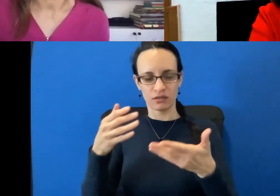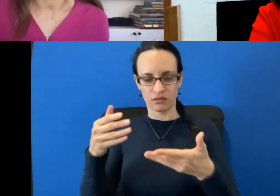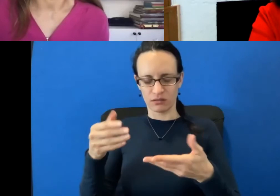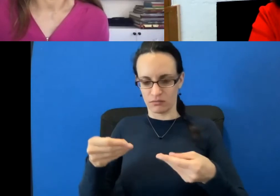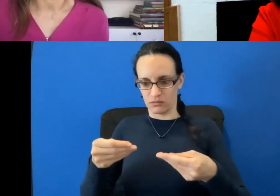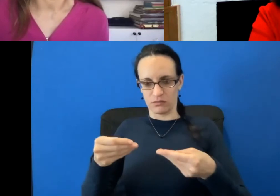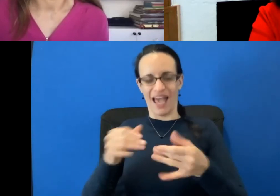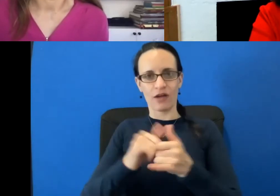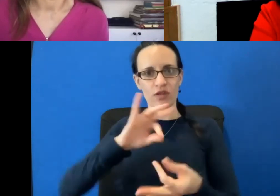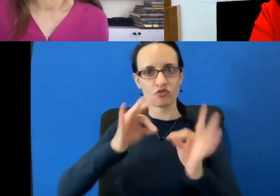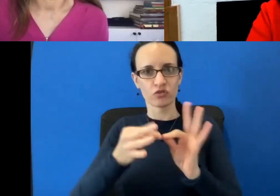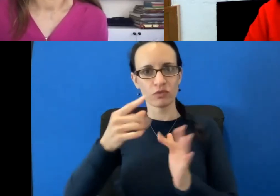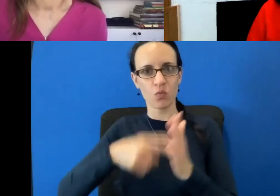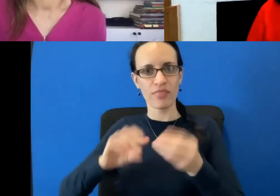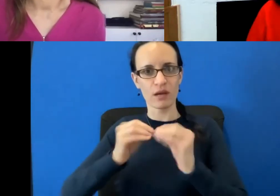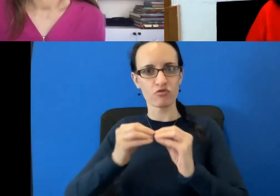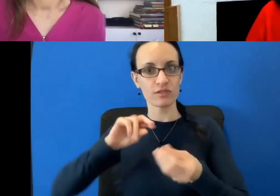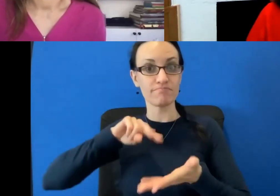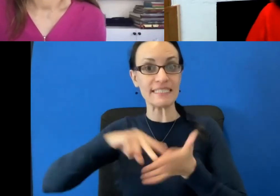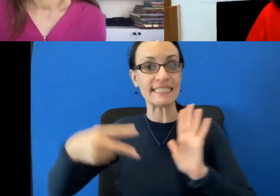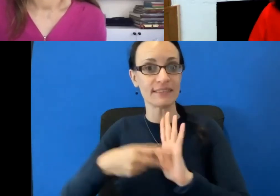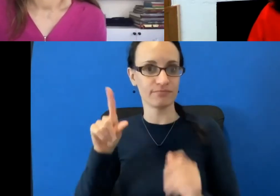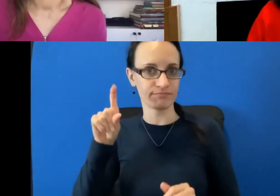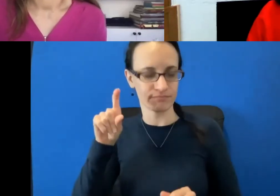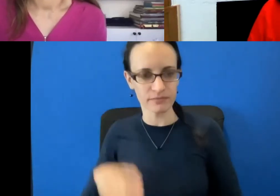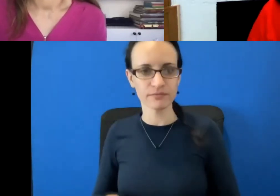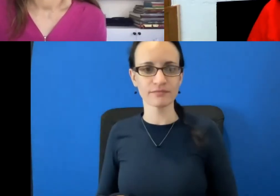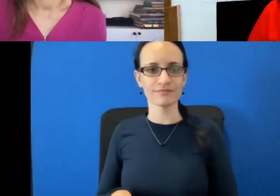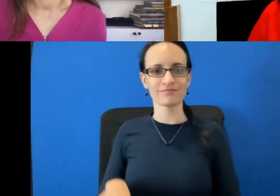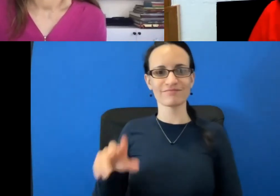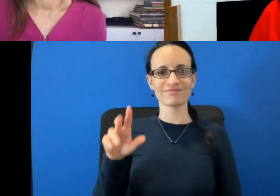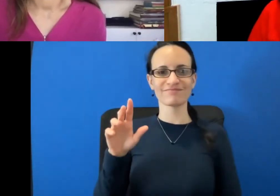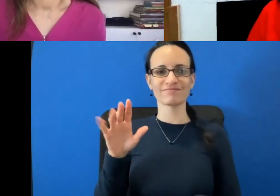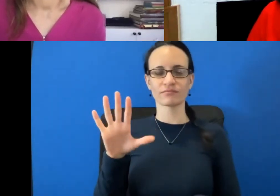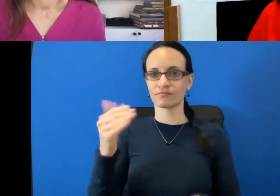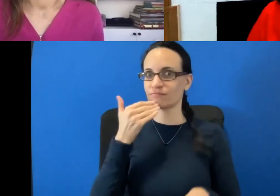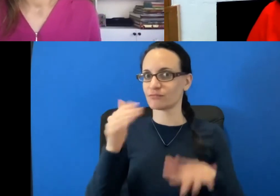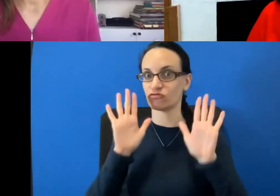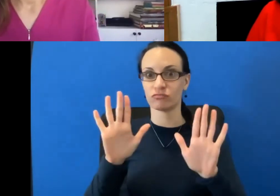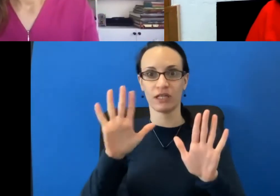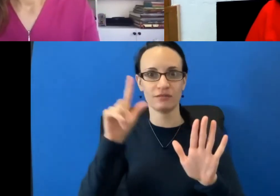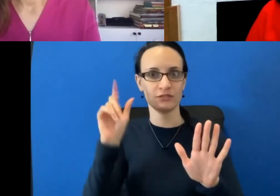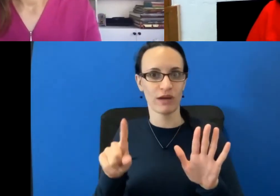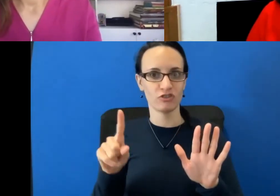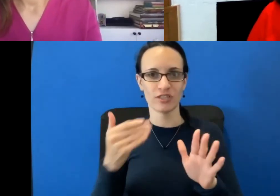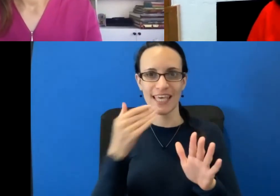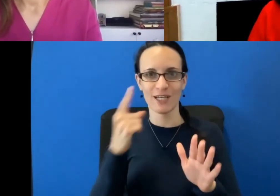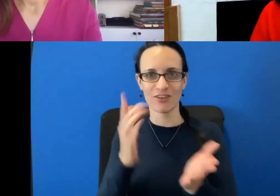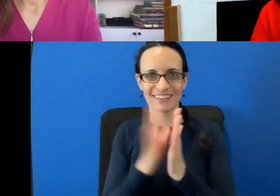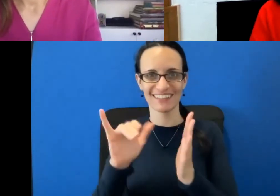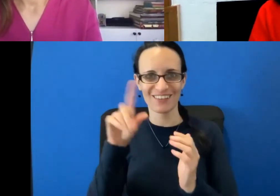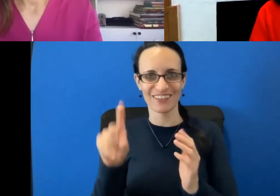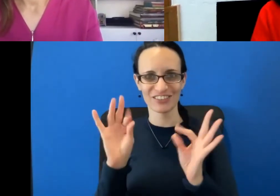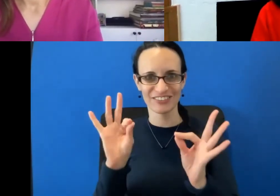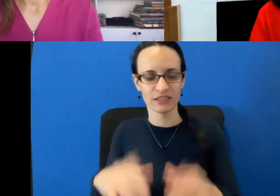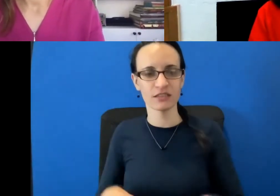helpful. Terrific question. And whoever you are, thank you for asking it. So, we look at